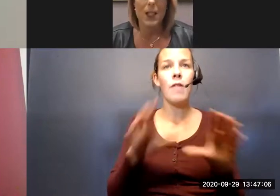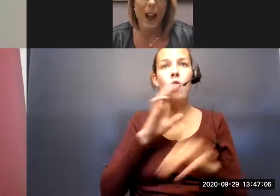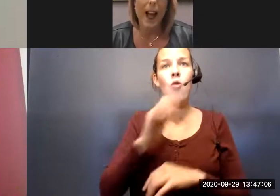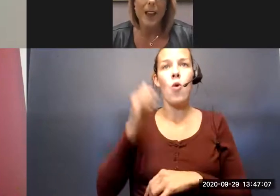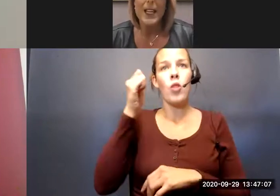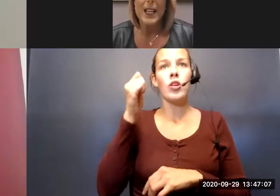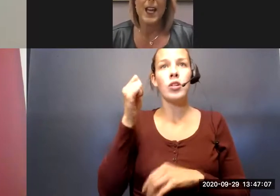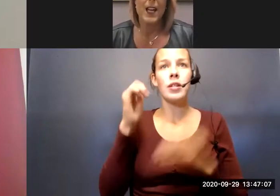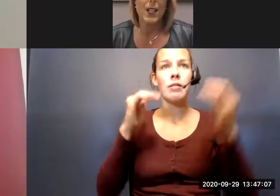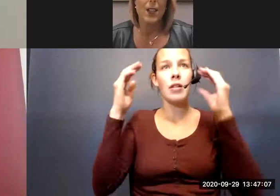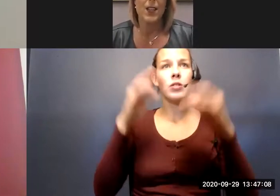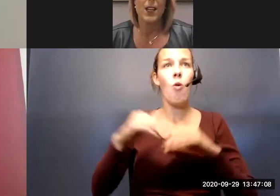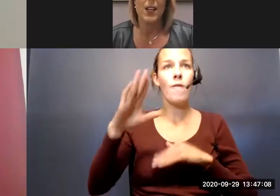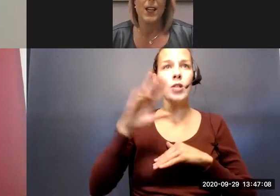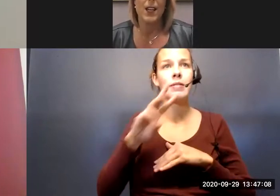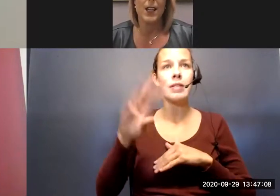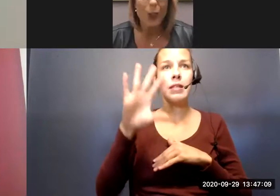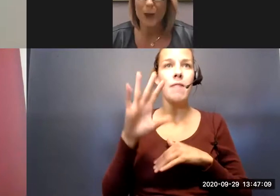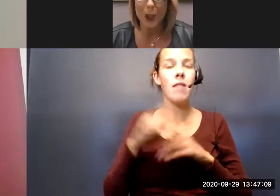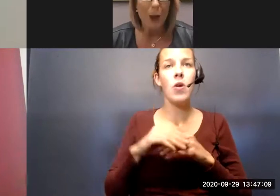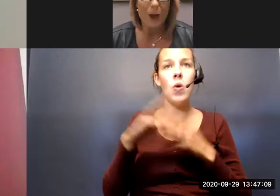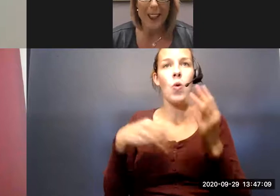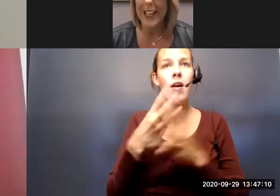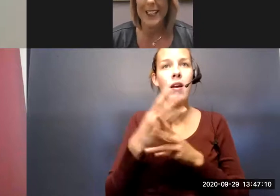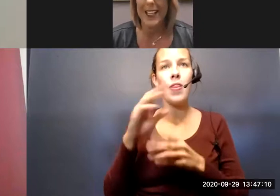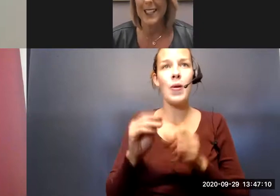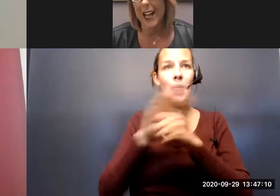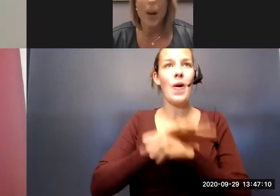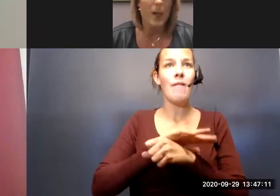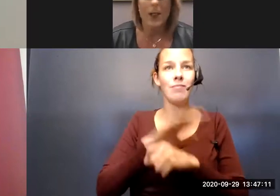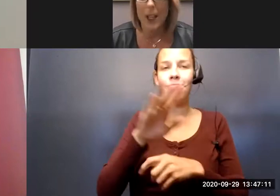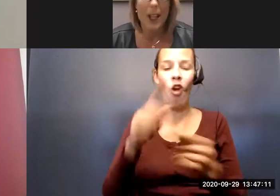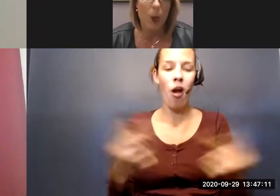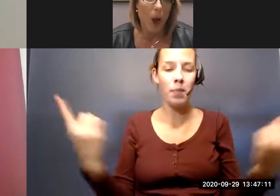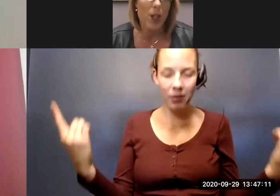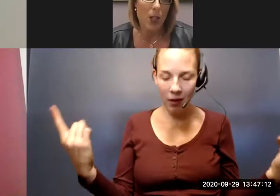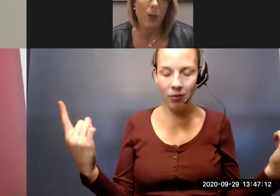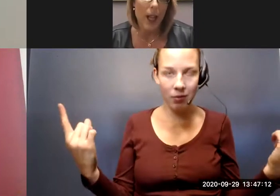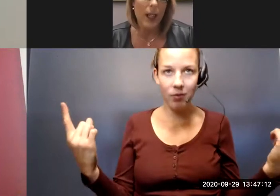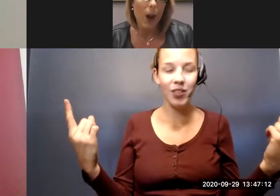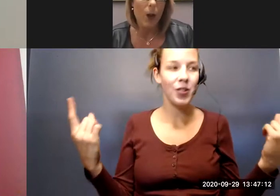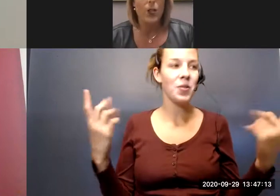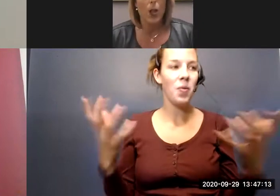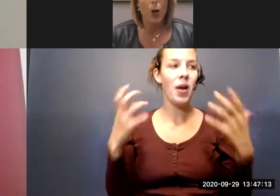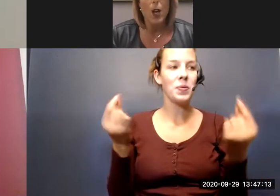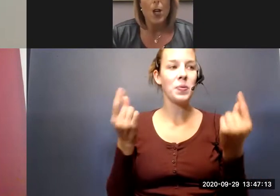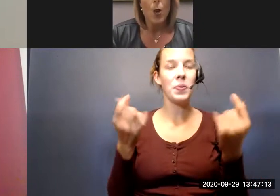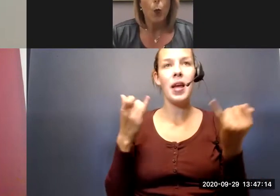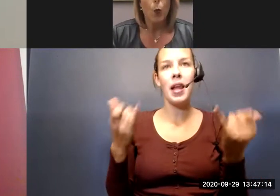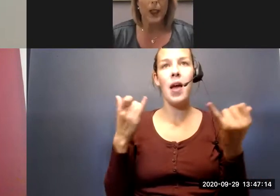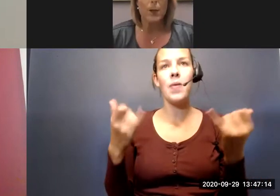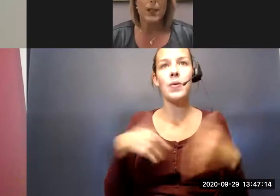65. And in the world of COVID, that is the exact opposite thing that you want to do right now. And so